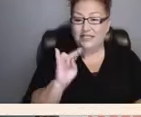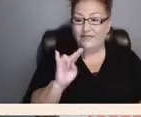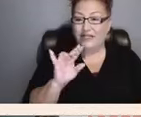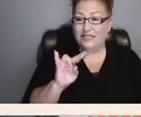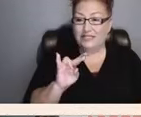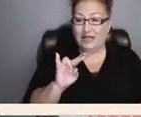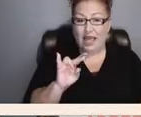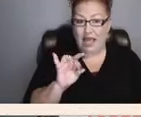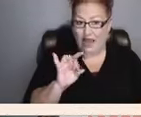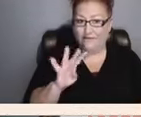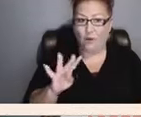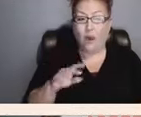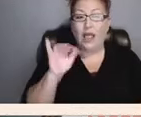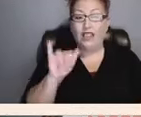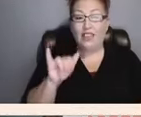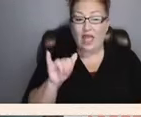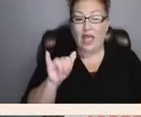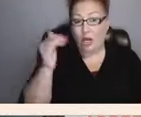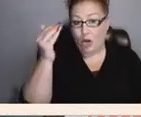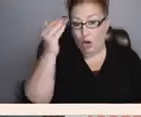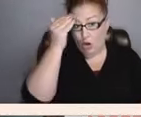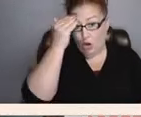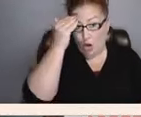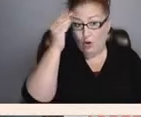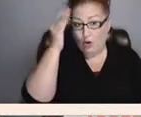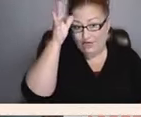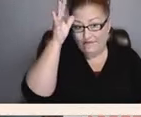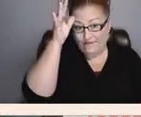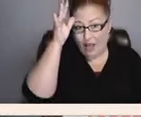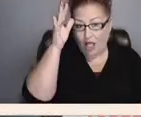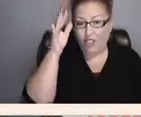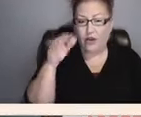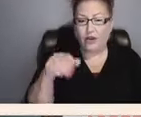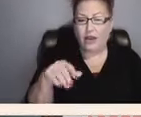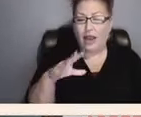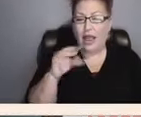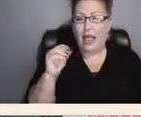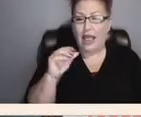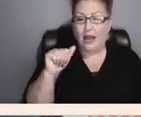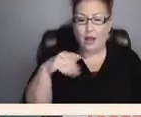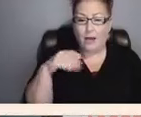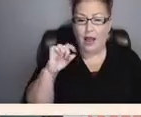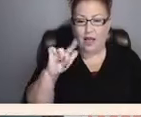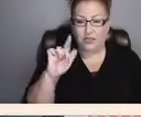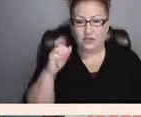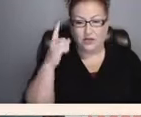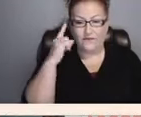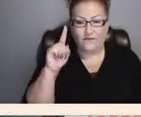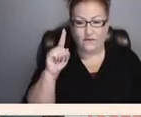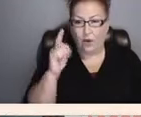as the father and the apostle for the blind.